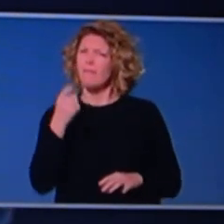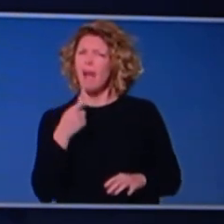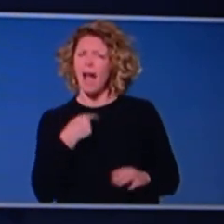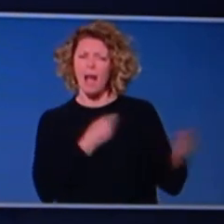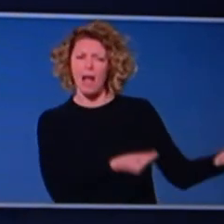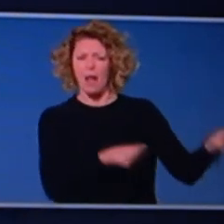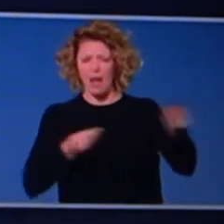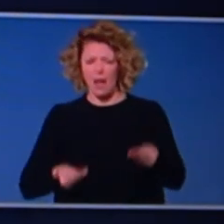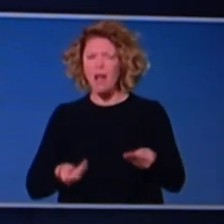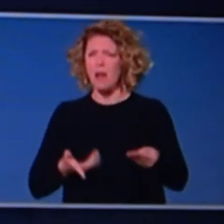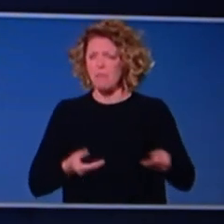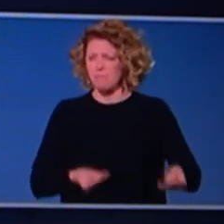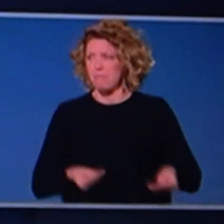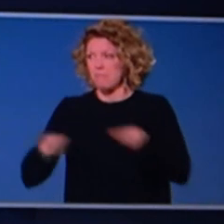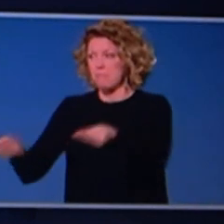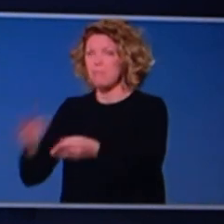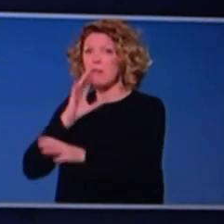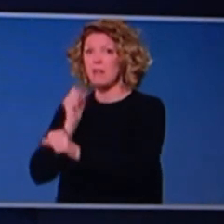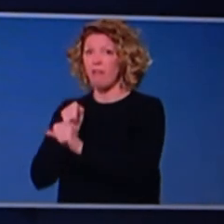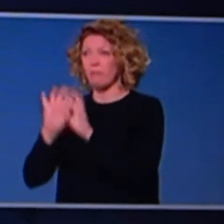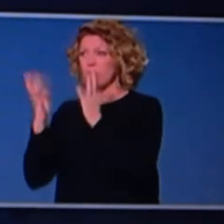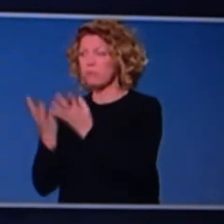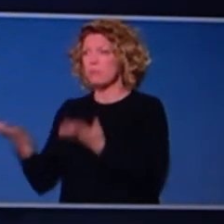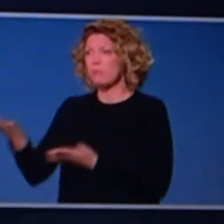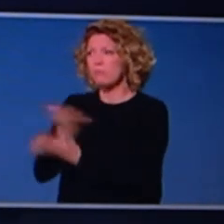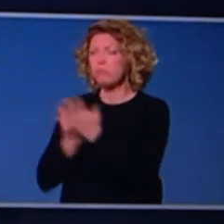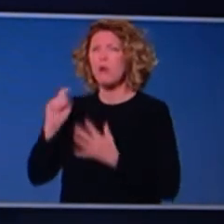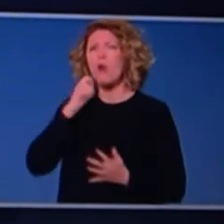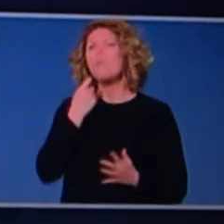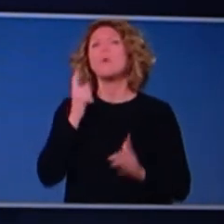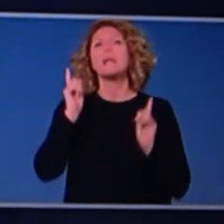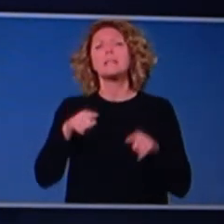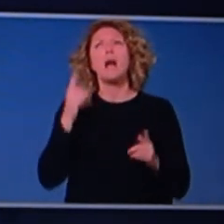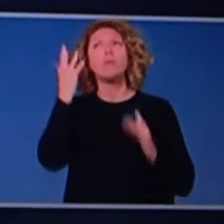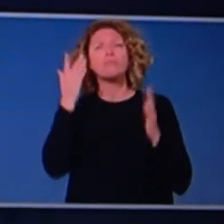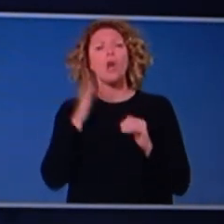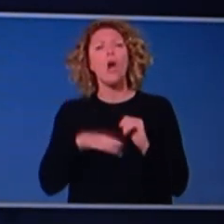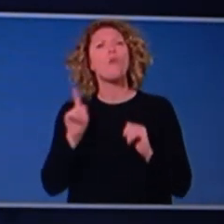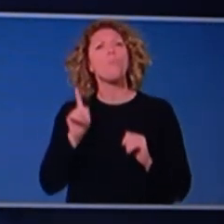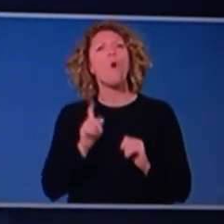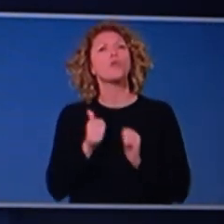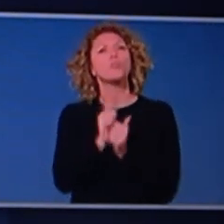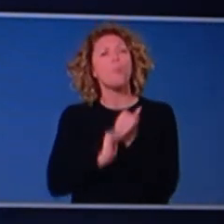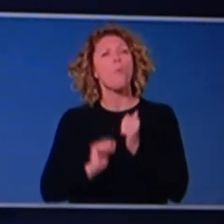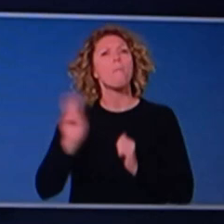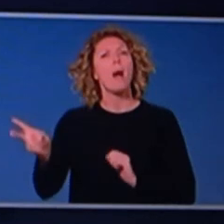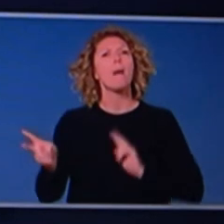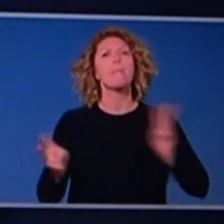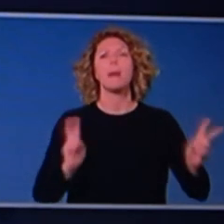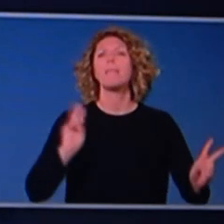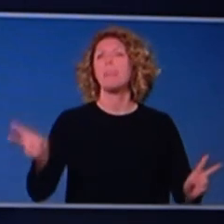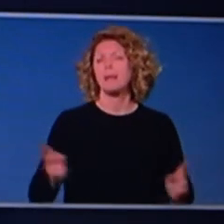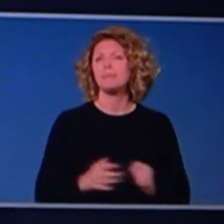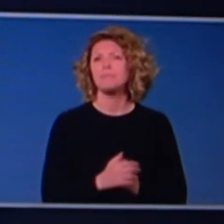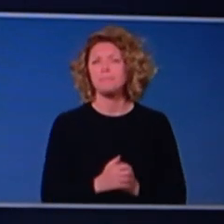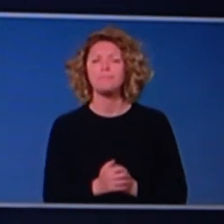taken up by national cabinet that will provide the, provide that overarching framework for the recommencement of sport across the country.